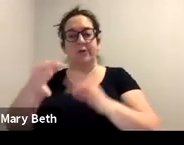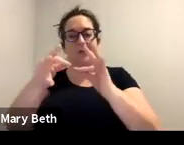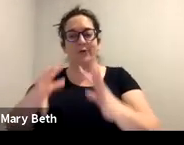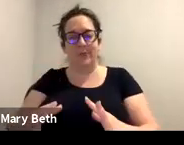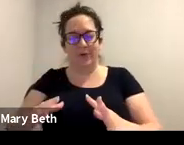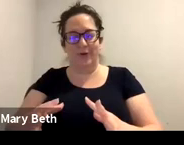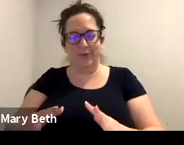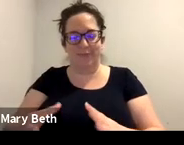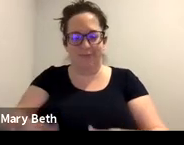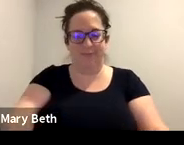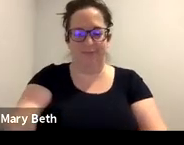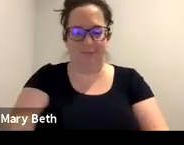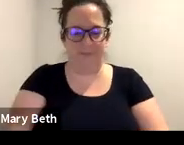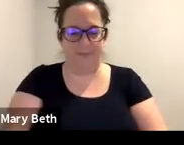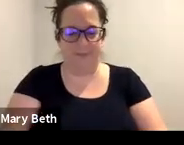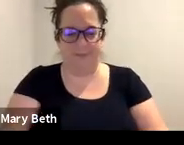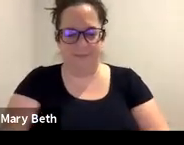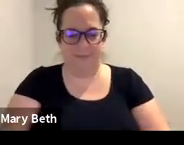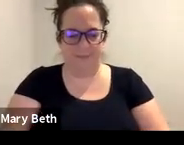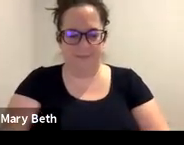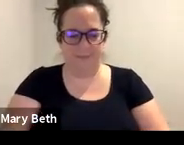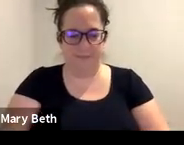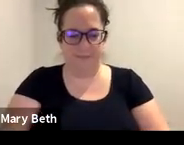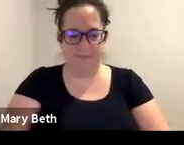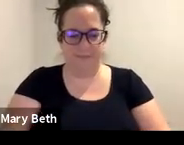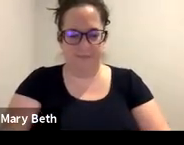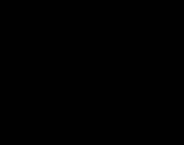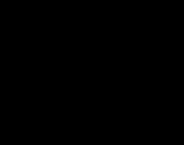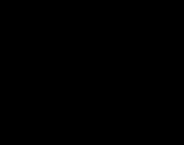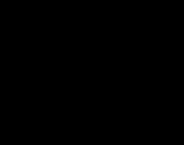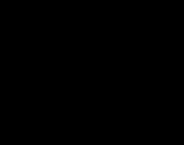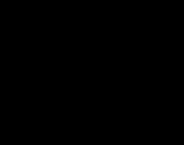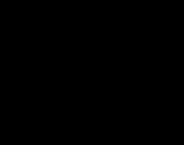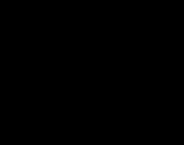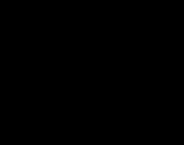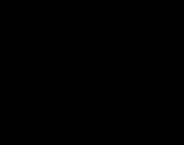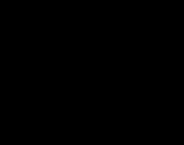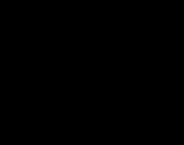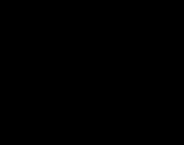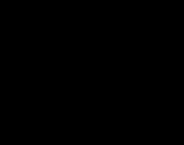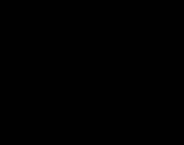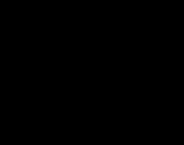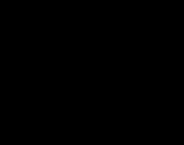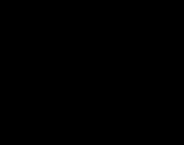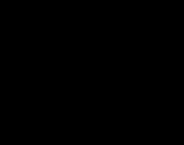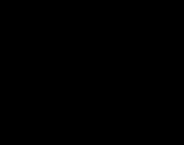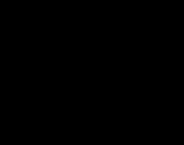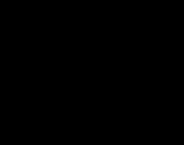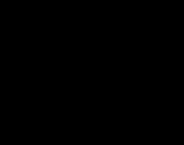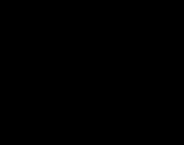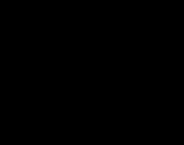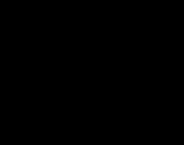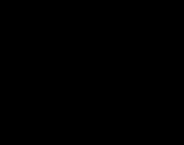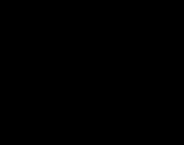causing, um, fear, imminent fear or causing, um, um, just